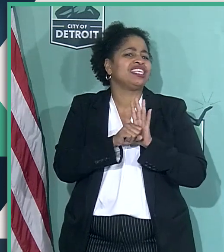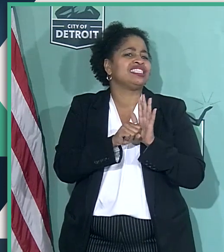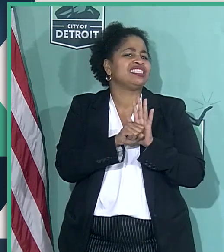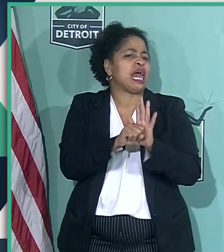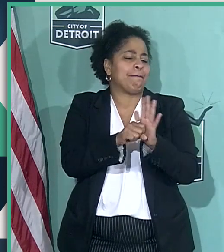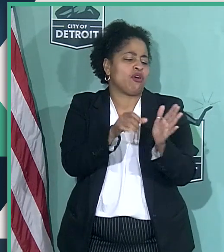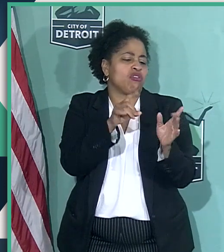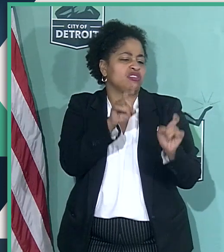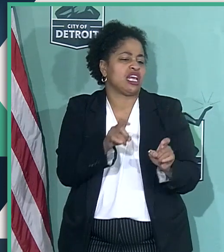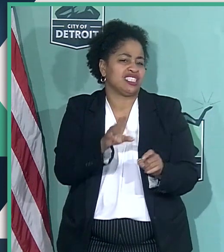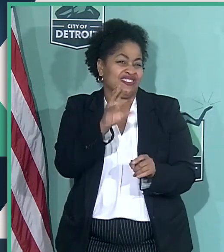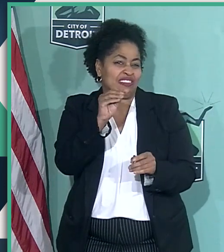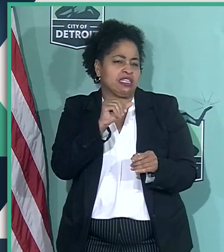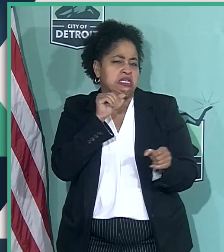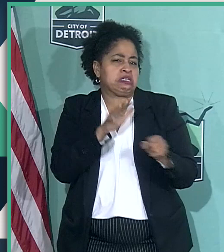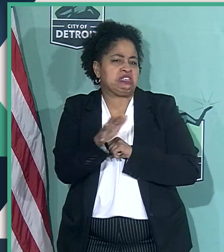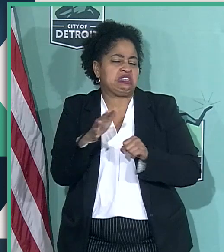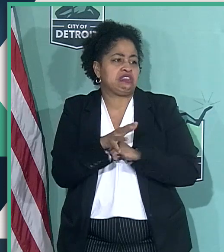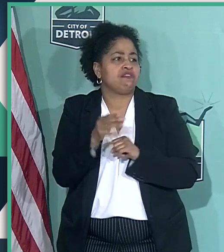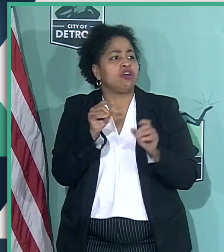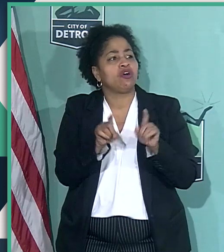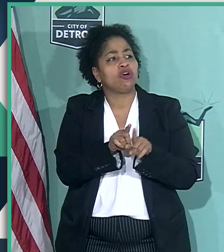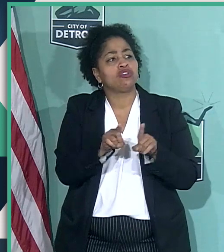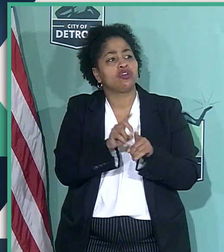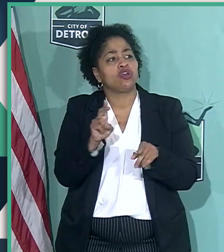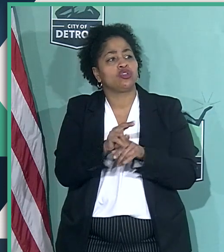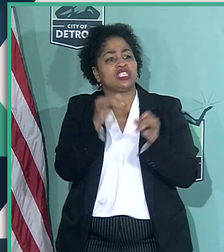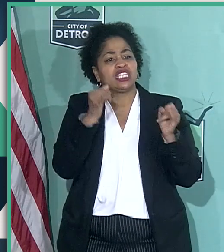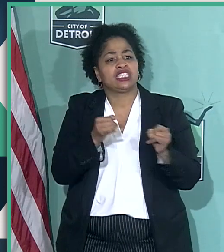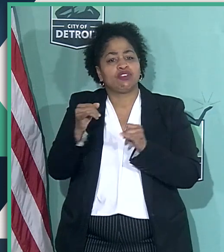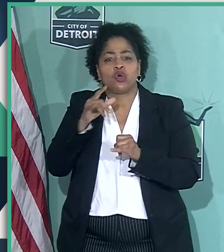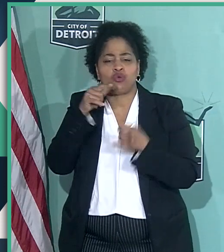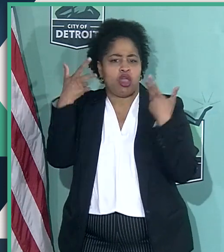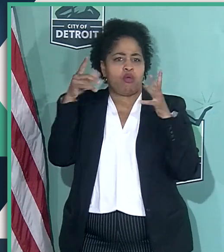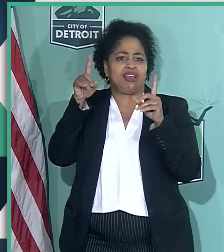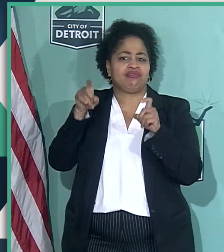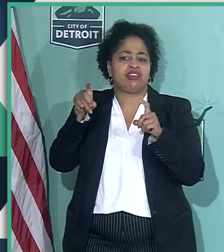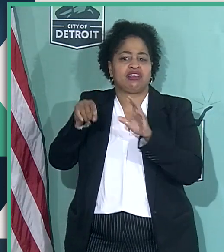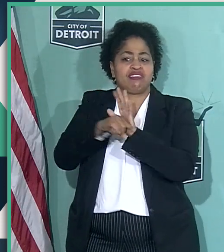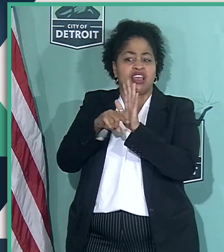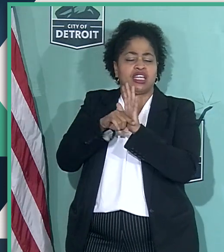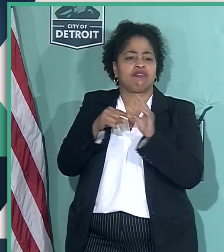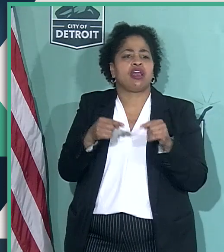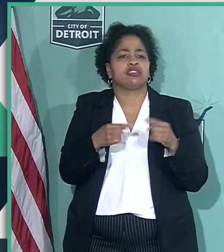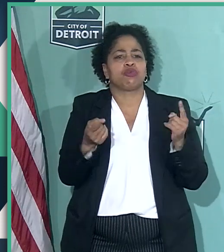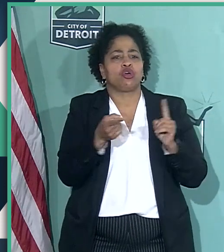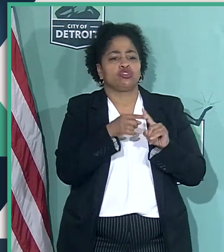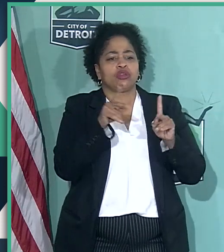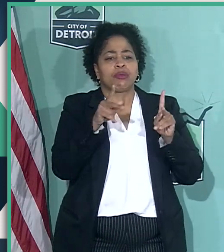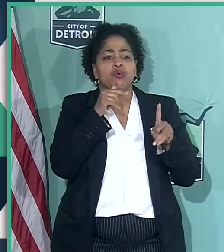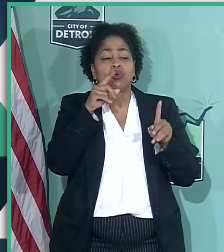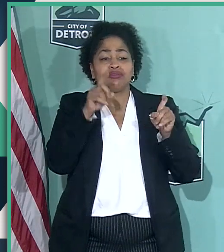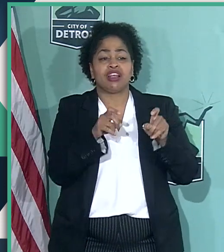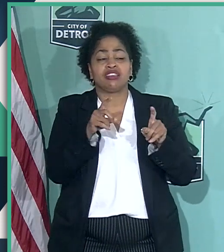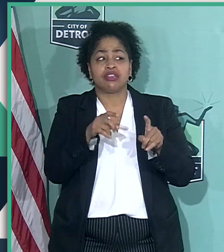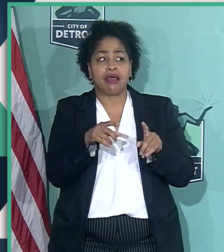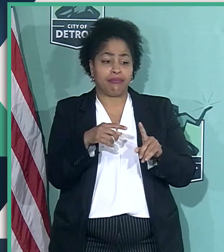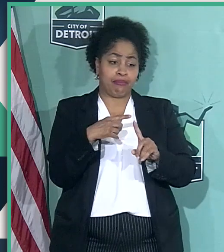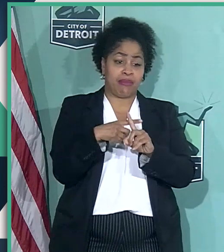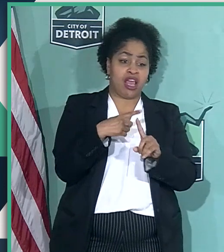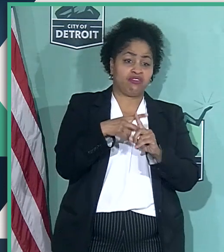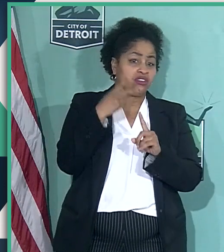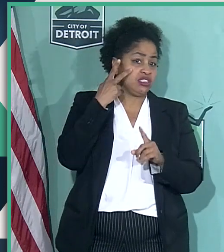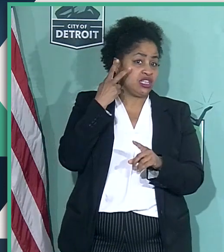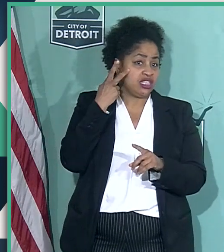And also used individuals who were tested negative as opposed to those who had tested positive to see if Abbott